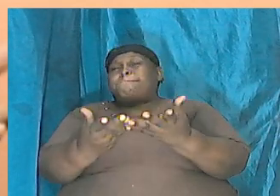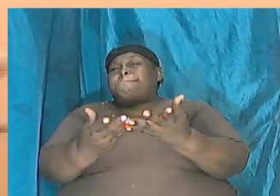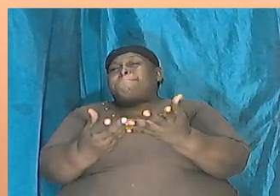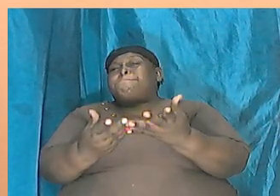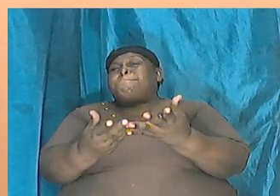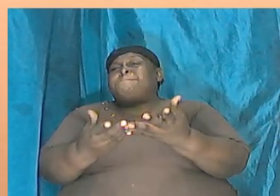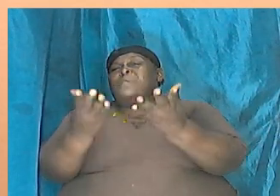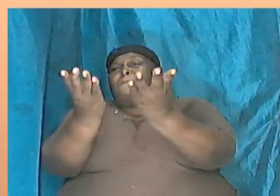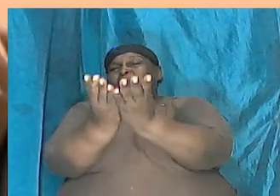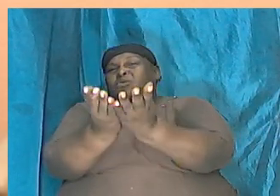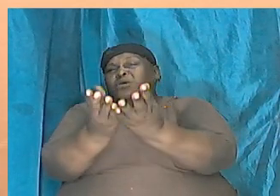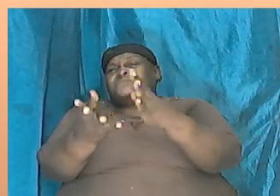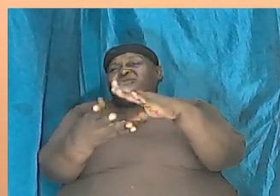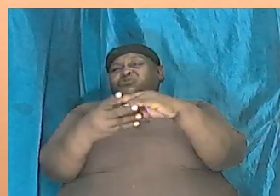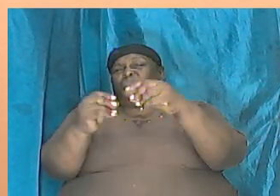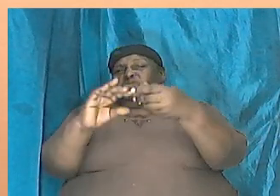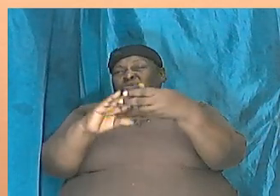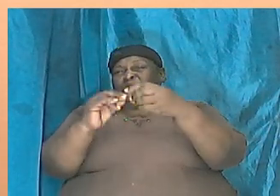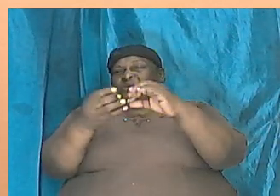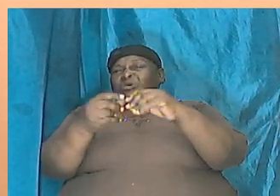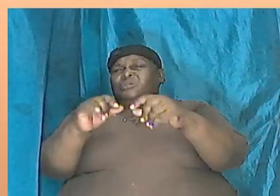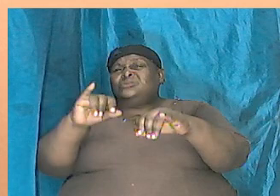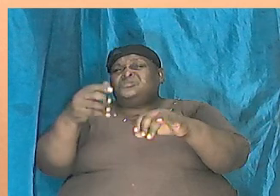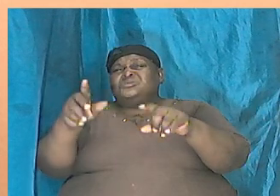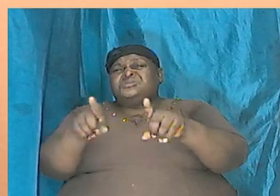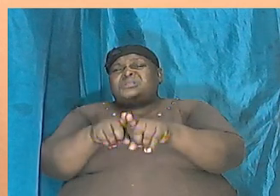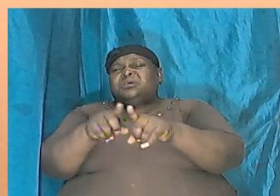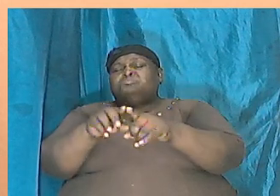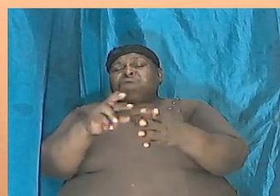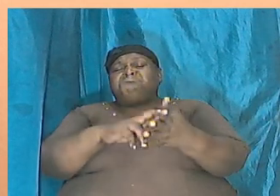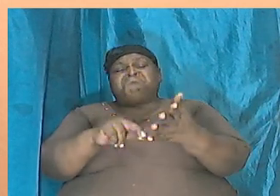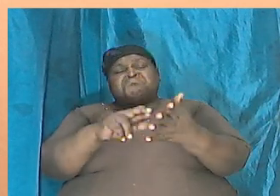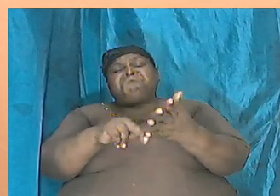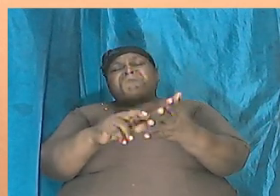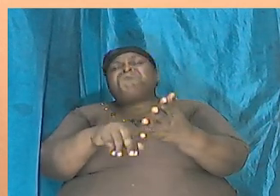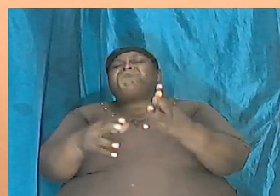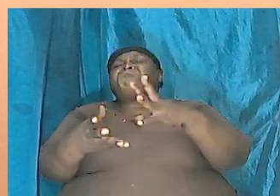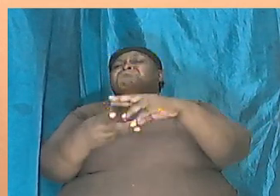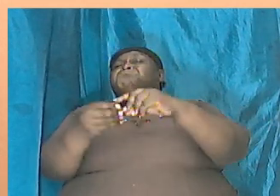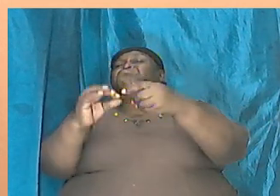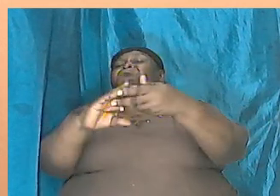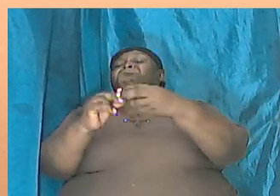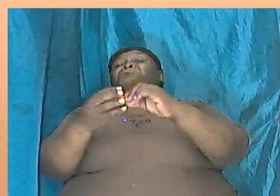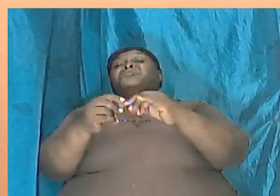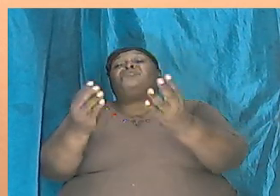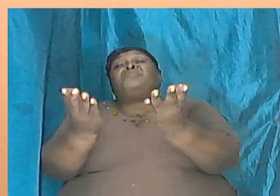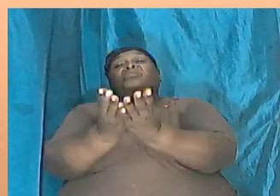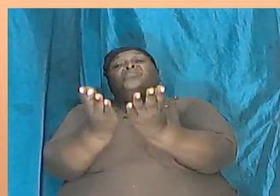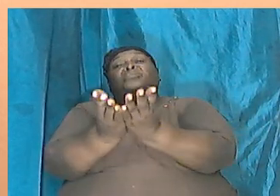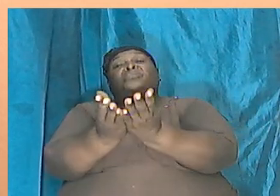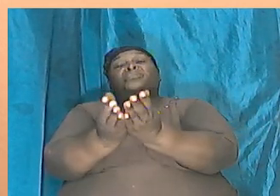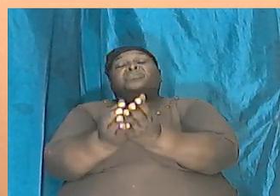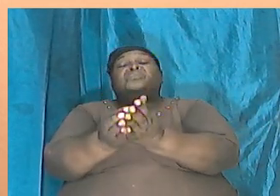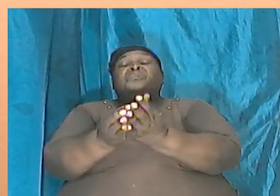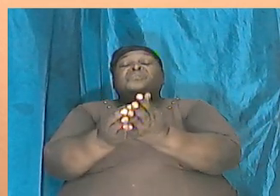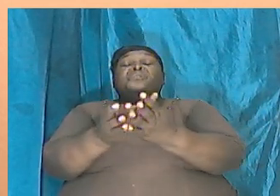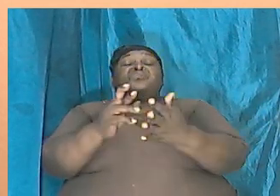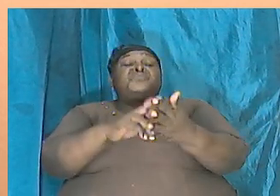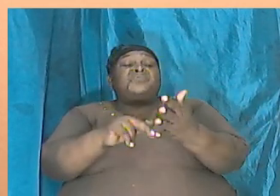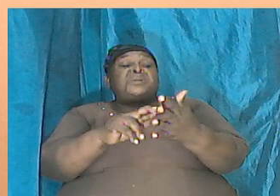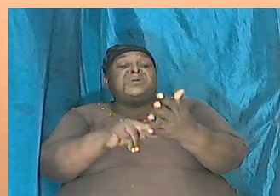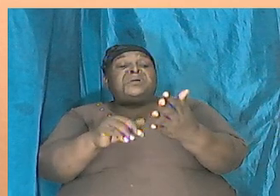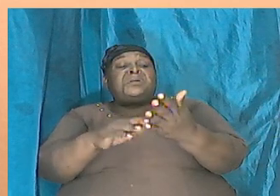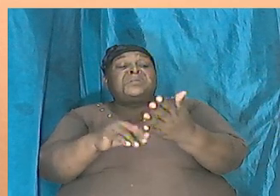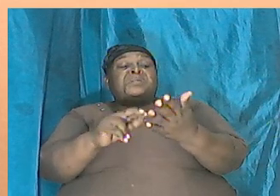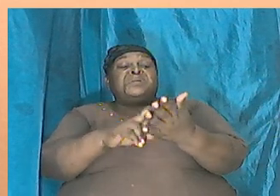story. Just like when you read a storybook and many of the things that you read in the storybook, you know, you read your children, bedtime stories, you find a